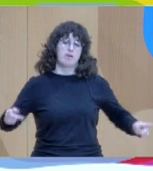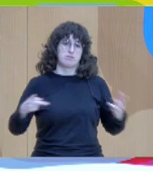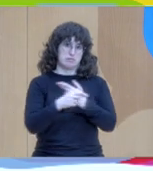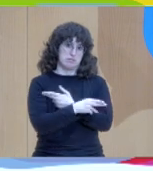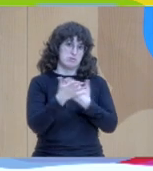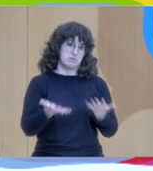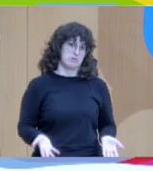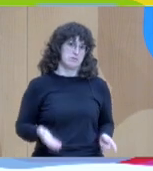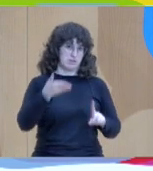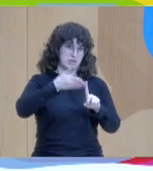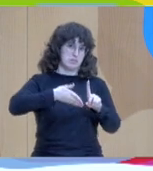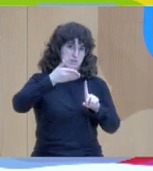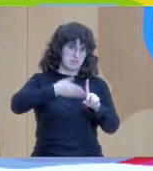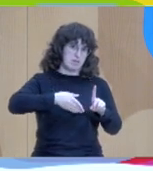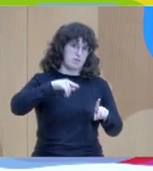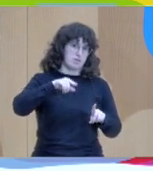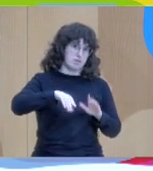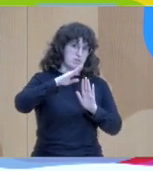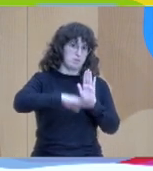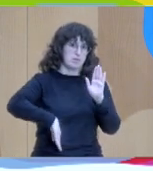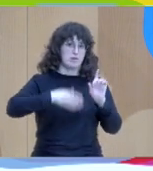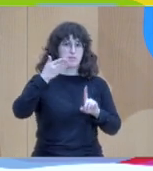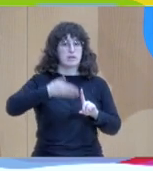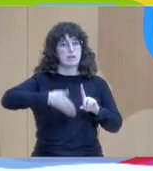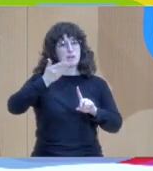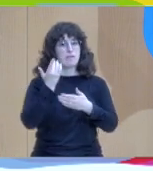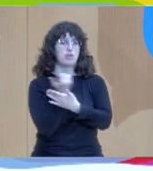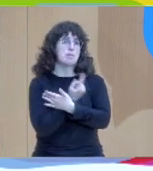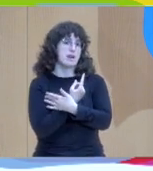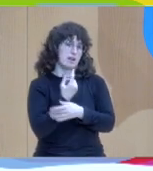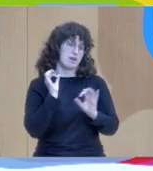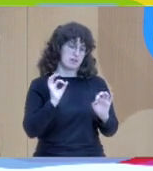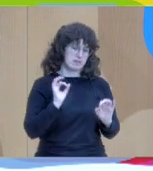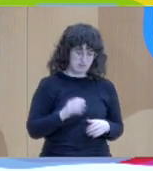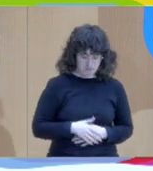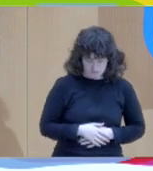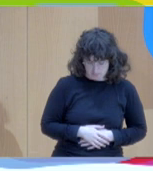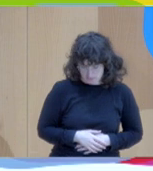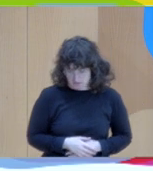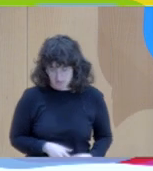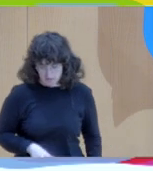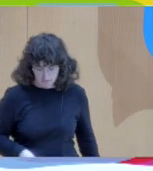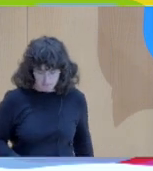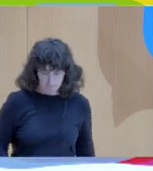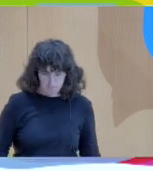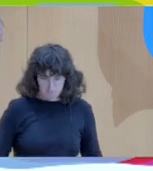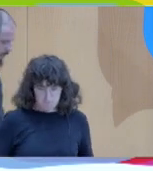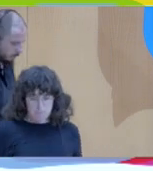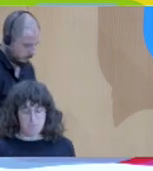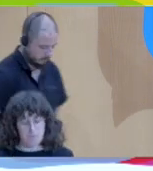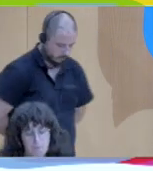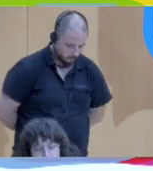programs list a lot of symptoms or worrying material okay